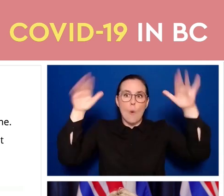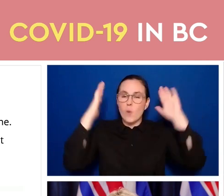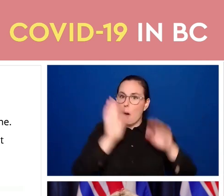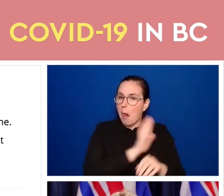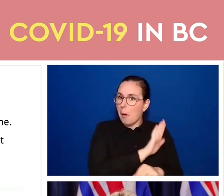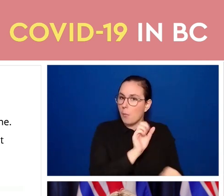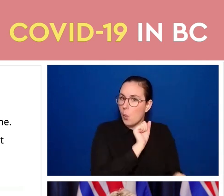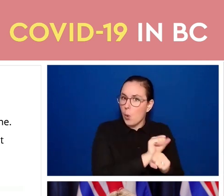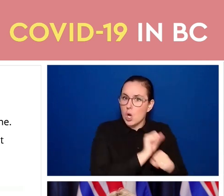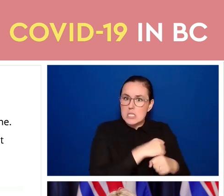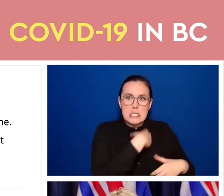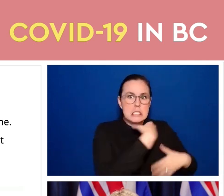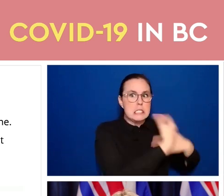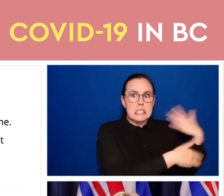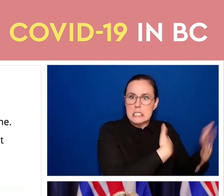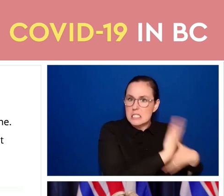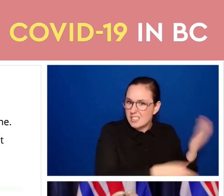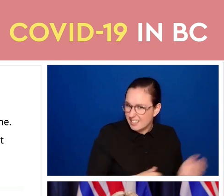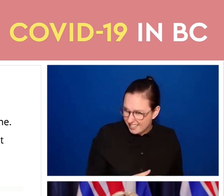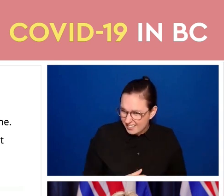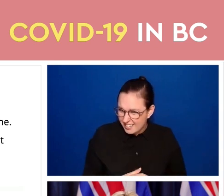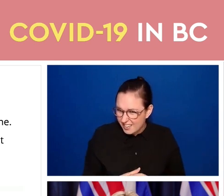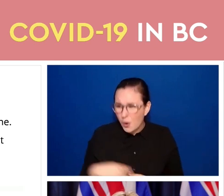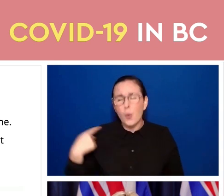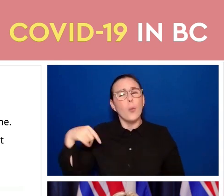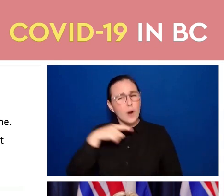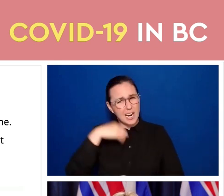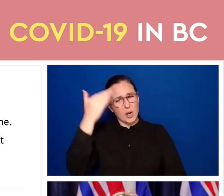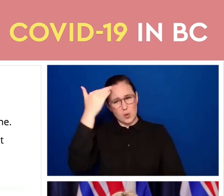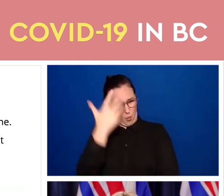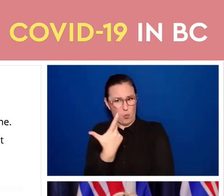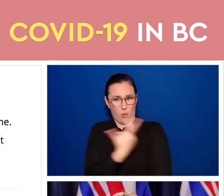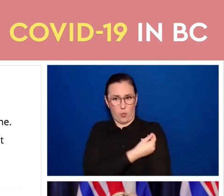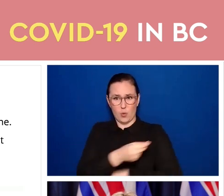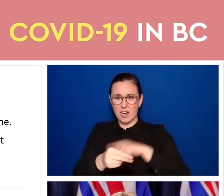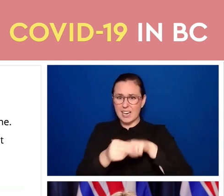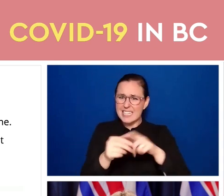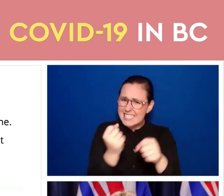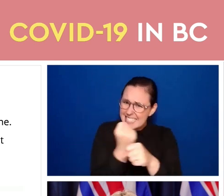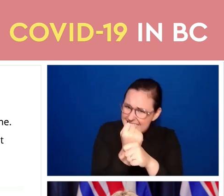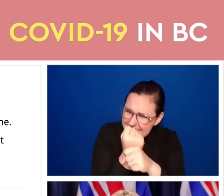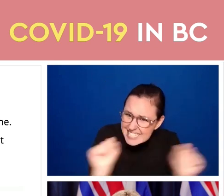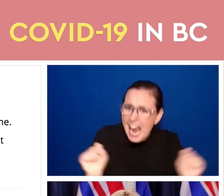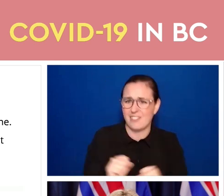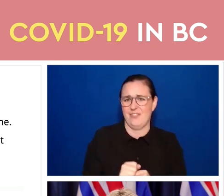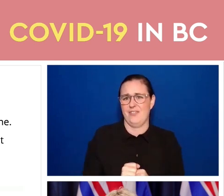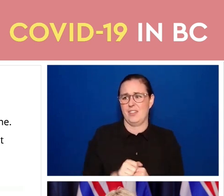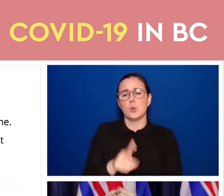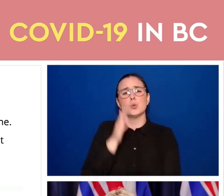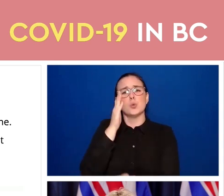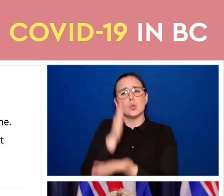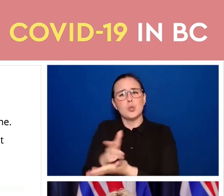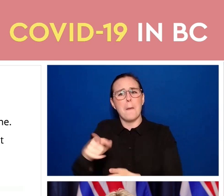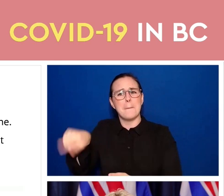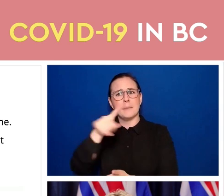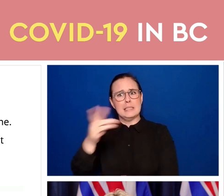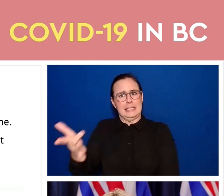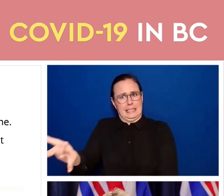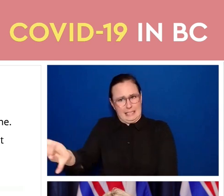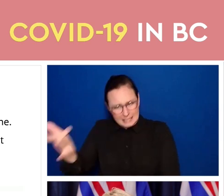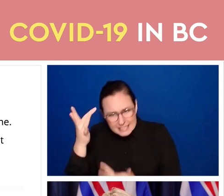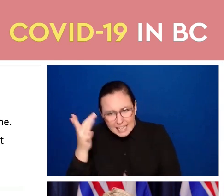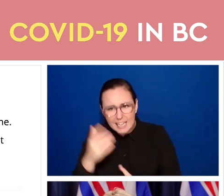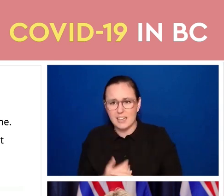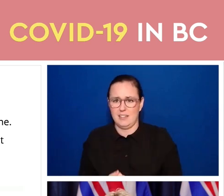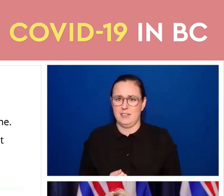difference in stopping transmission, stopping people from getting sick and ill. And getting vaccinated and showing proof of the vaccination will